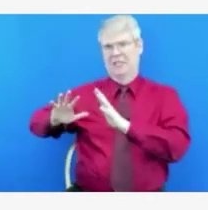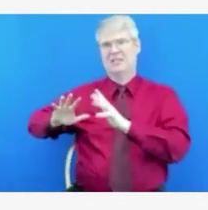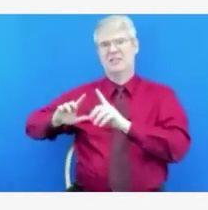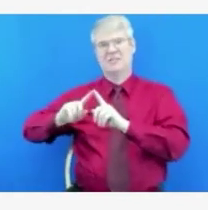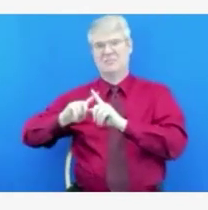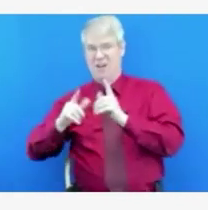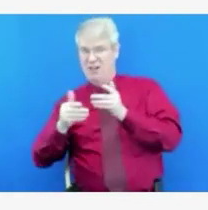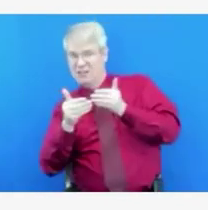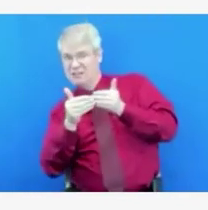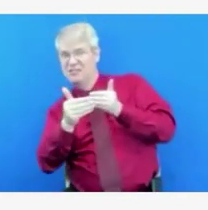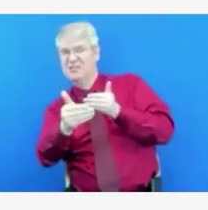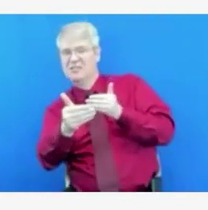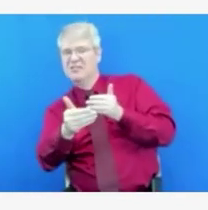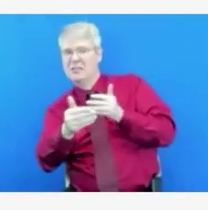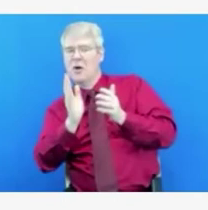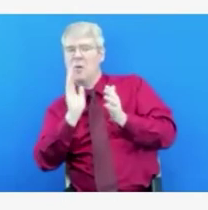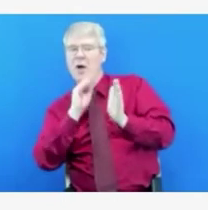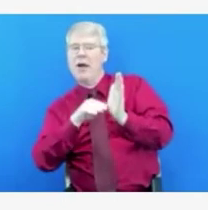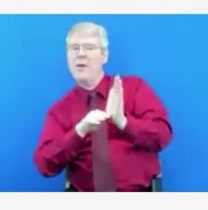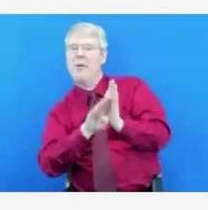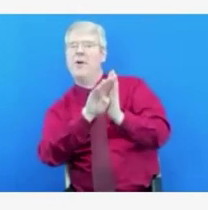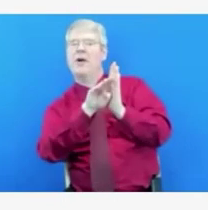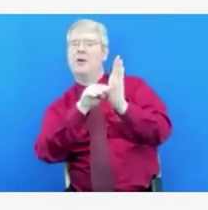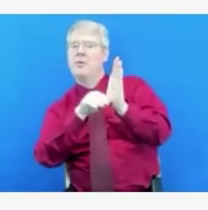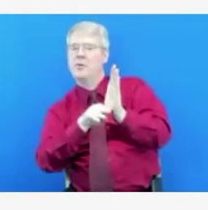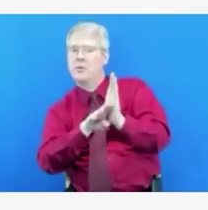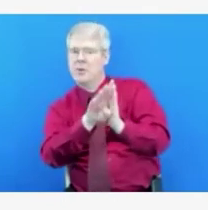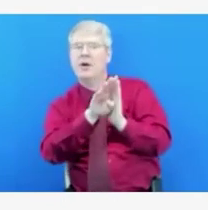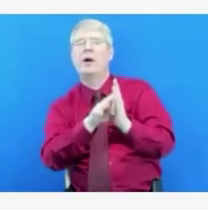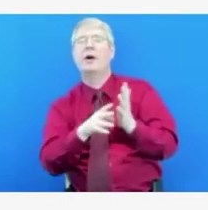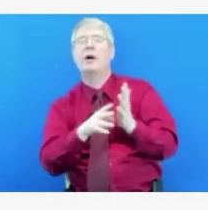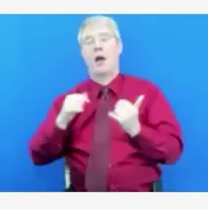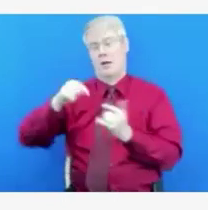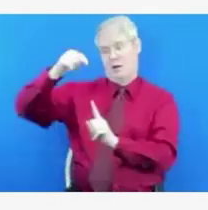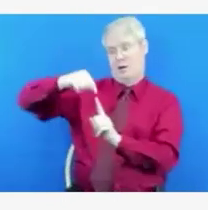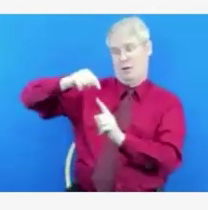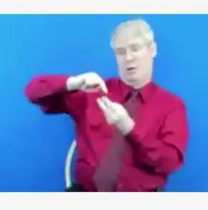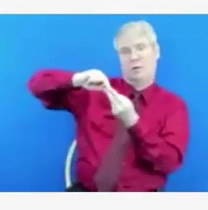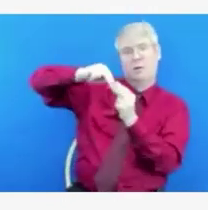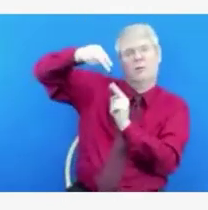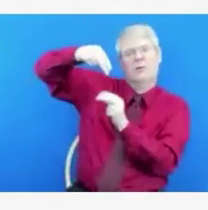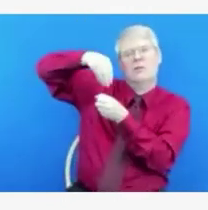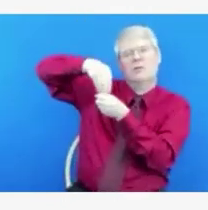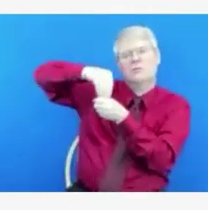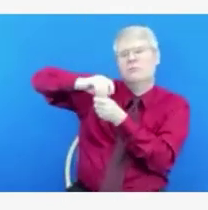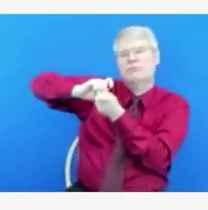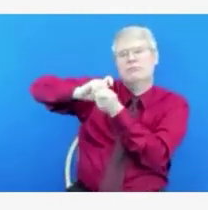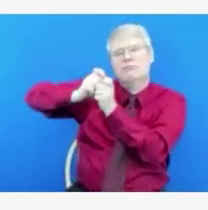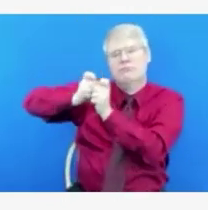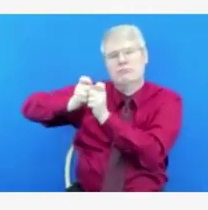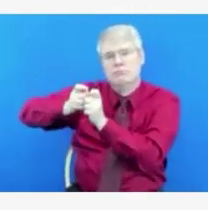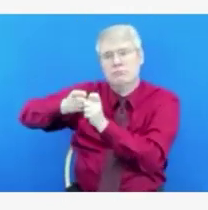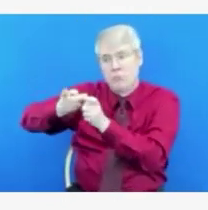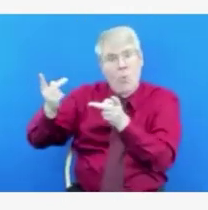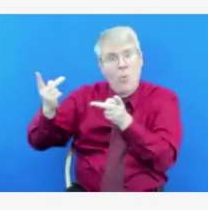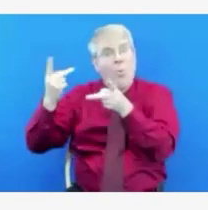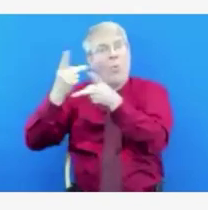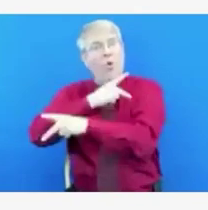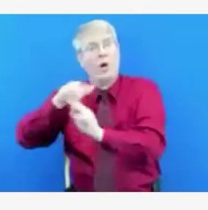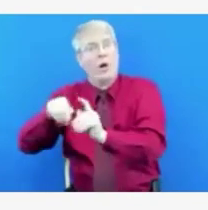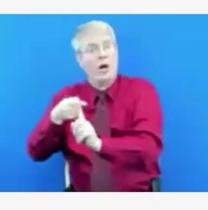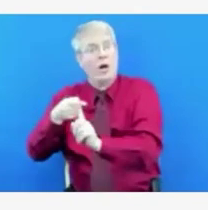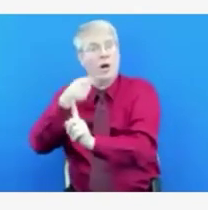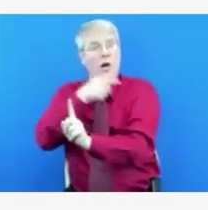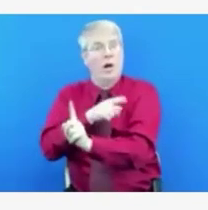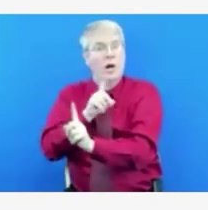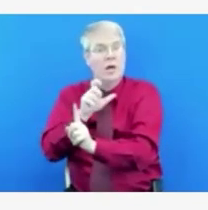And the only thing I can tell you is that medical history suggests that like with the flu, the more severe surges like we're